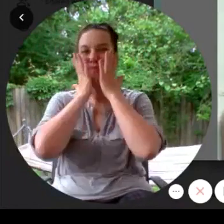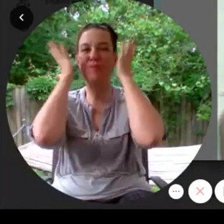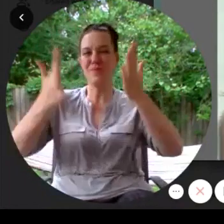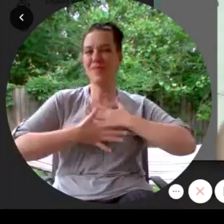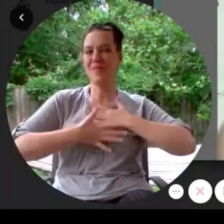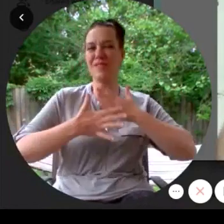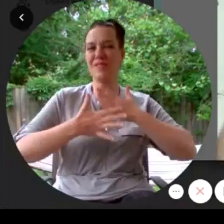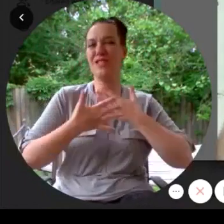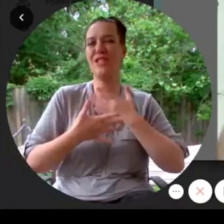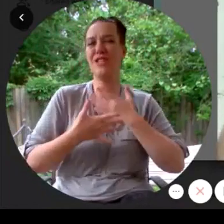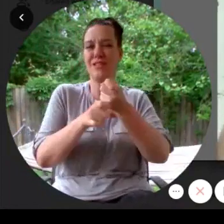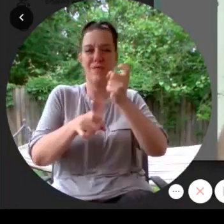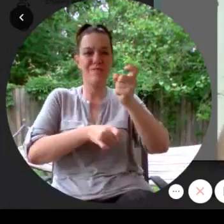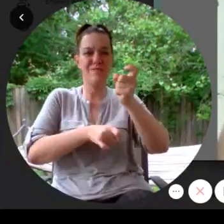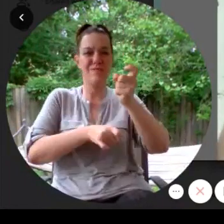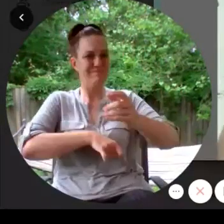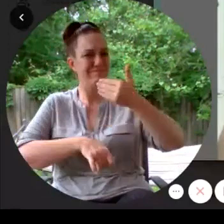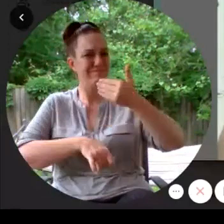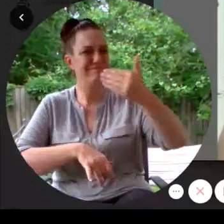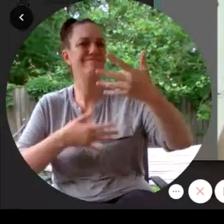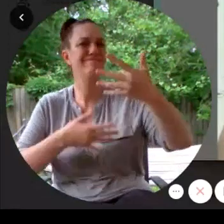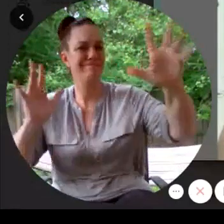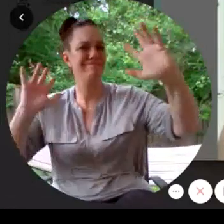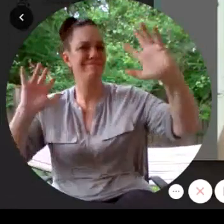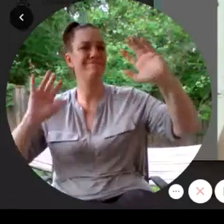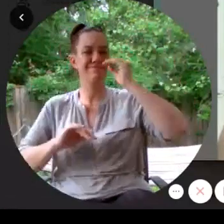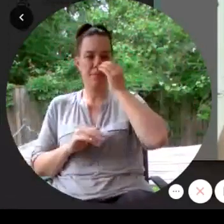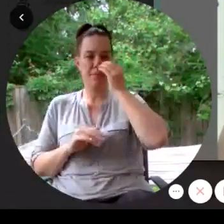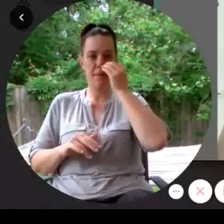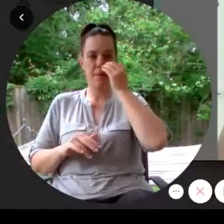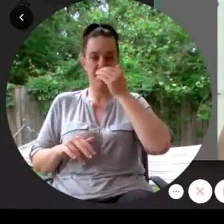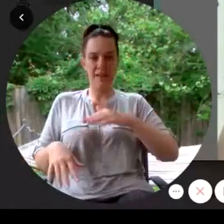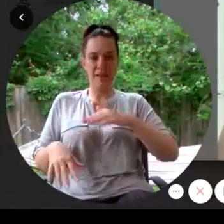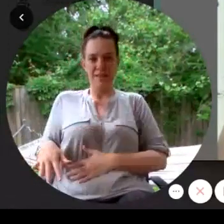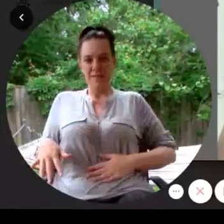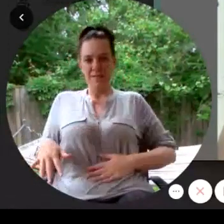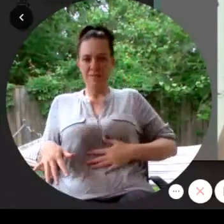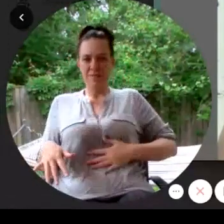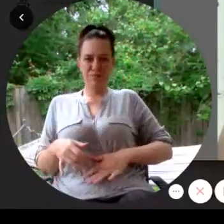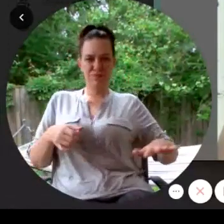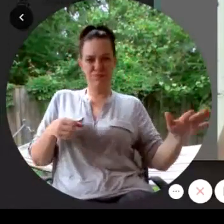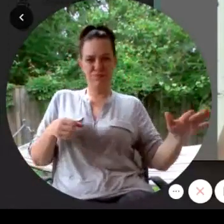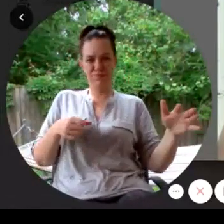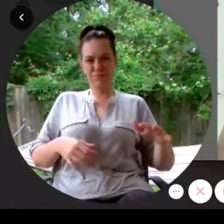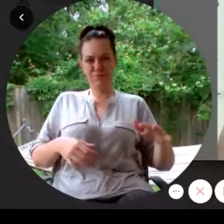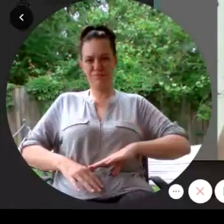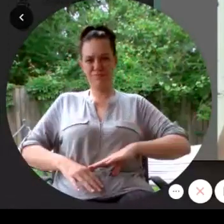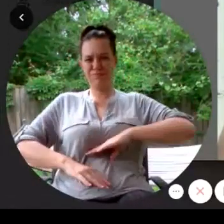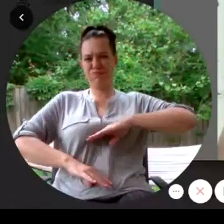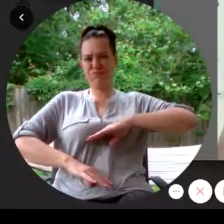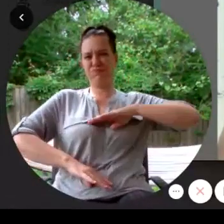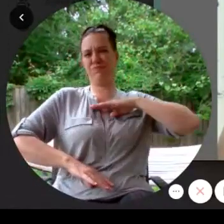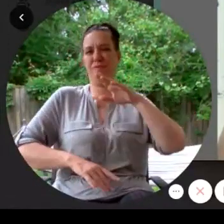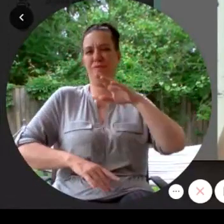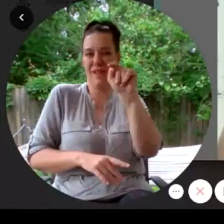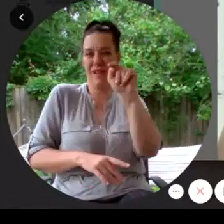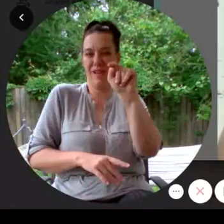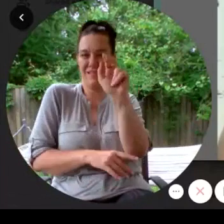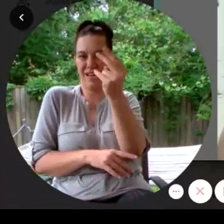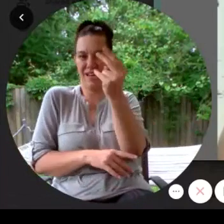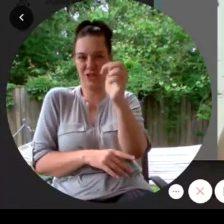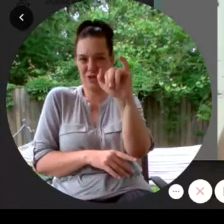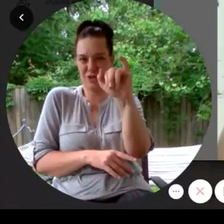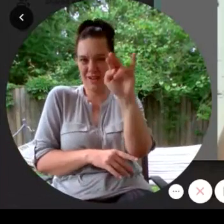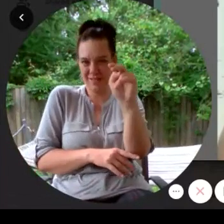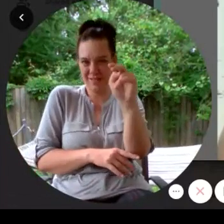of a prank well done. Their bellies full of tangerines. The terrible two